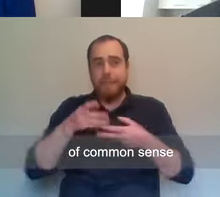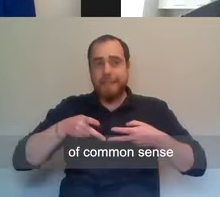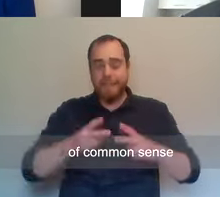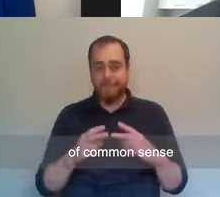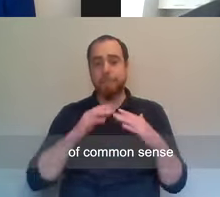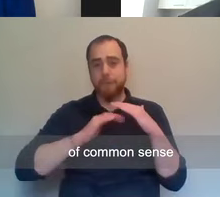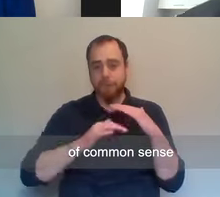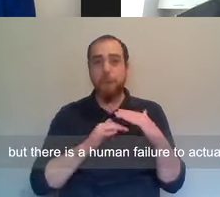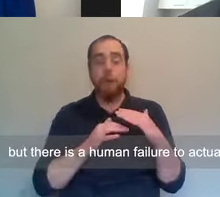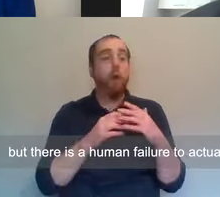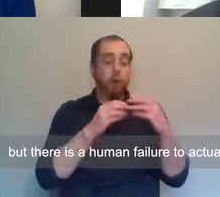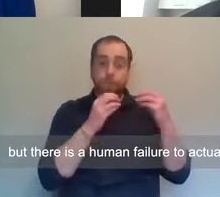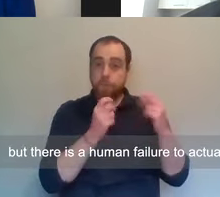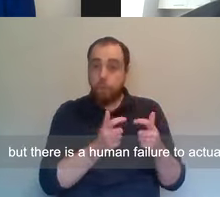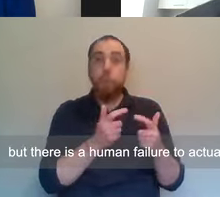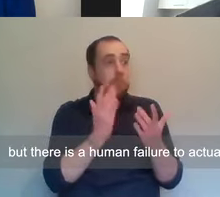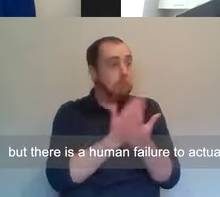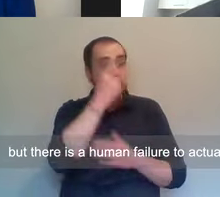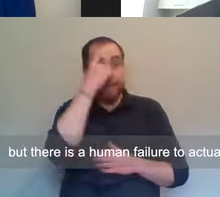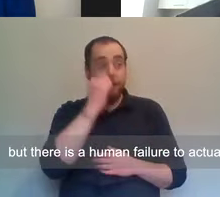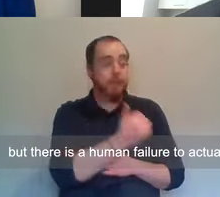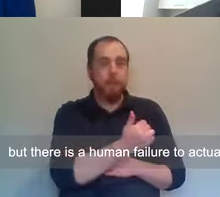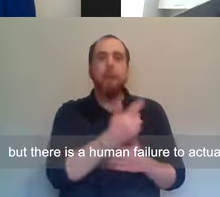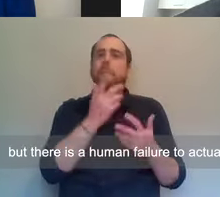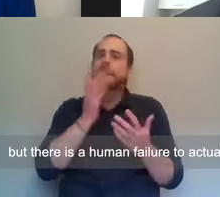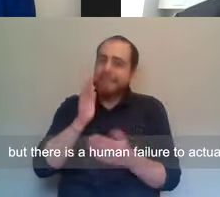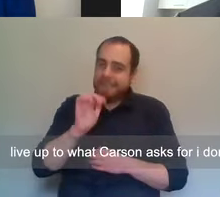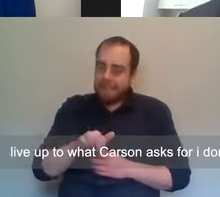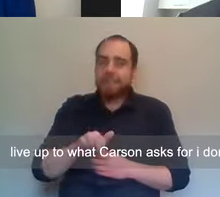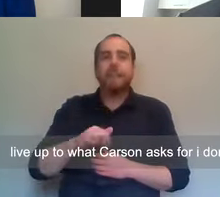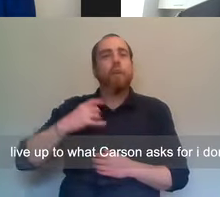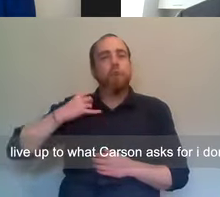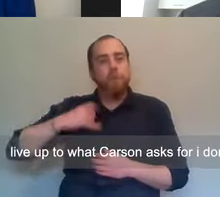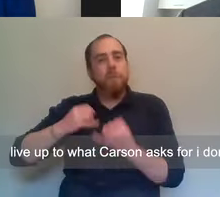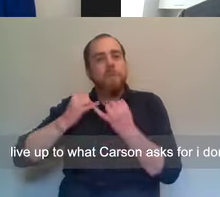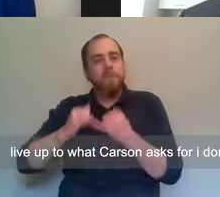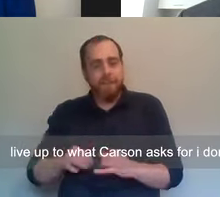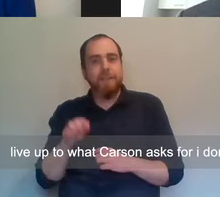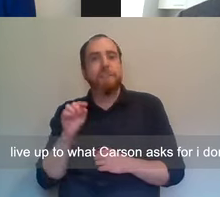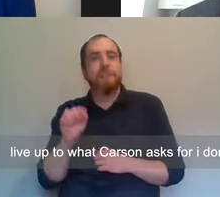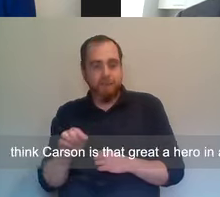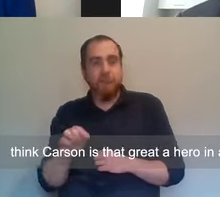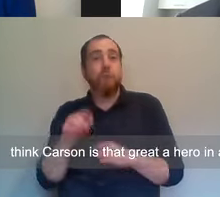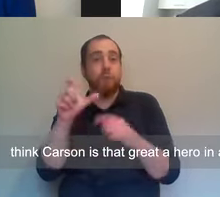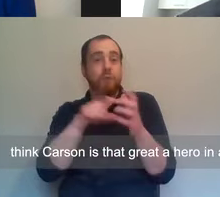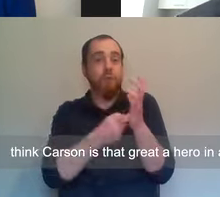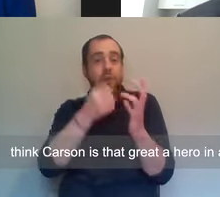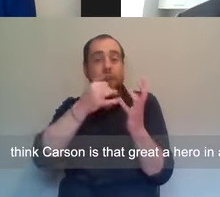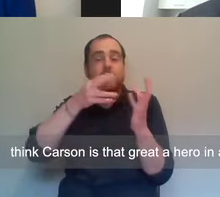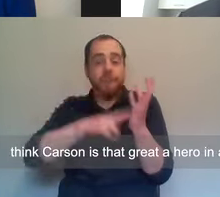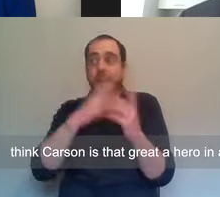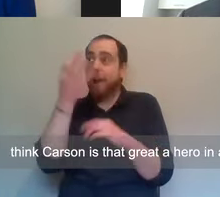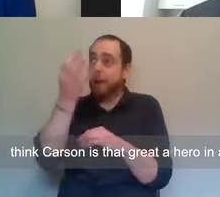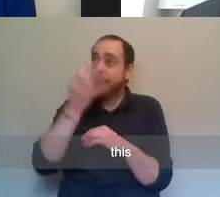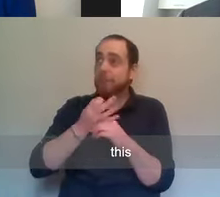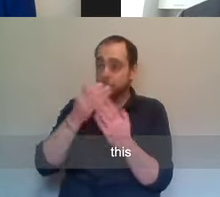streaks of common sense, but there is a human failure to actually live up to what Carson asked for. I don't think Carson is that